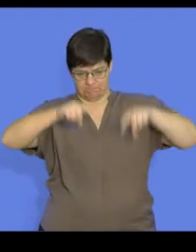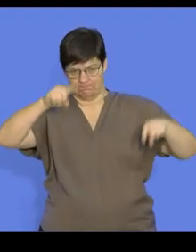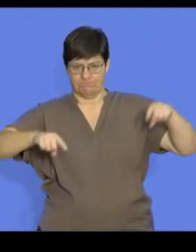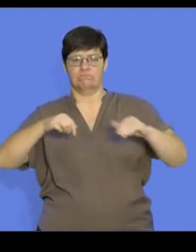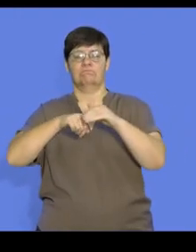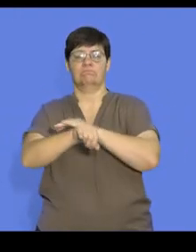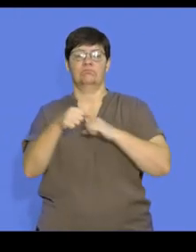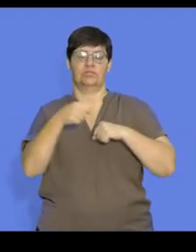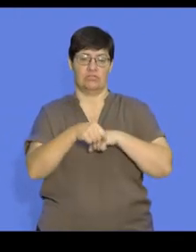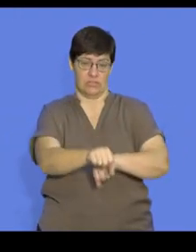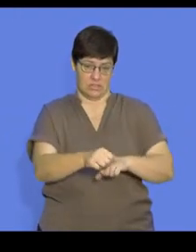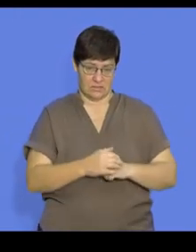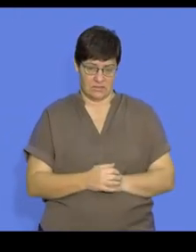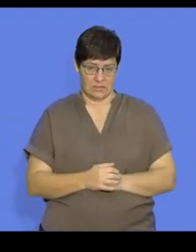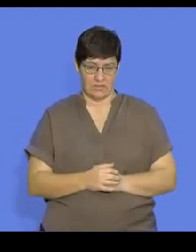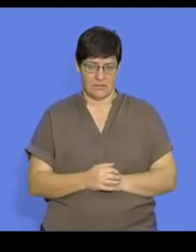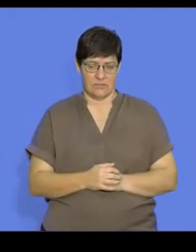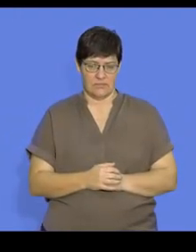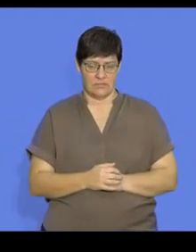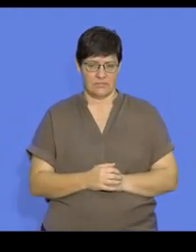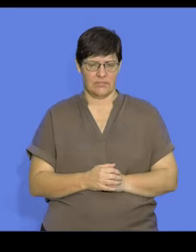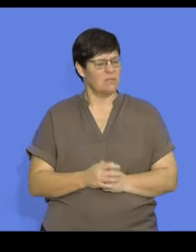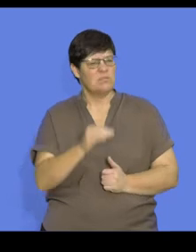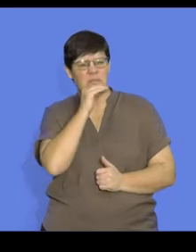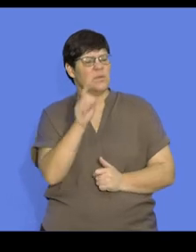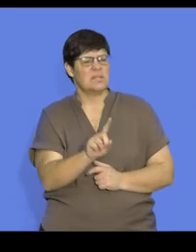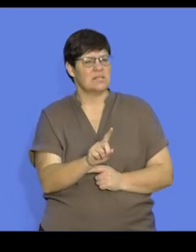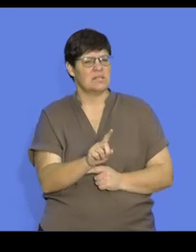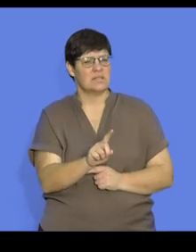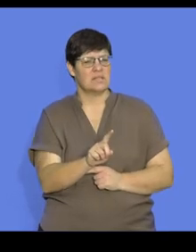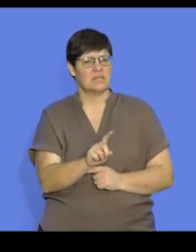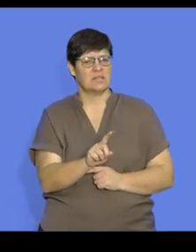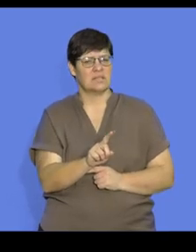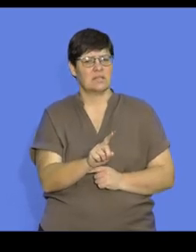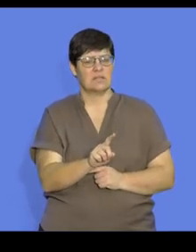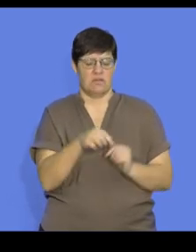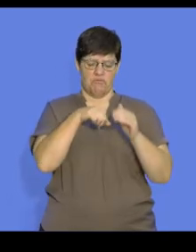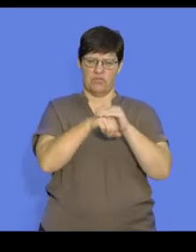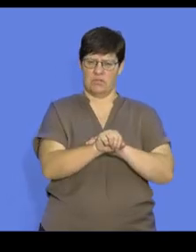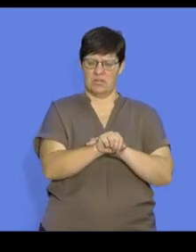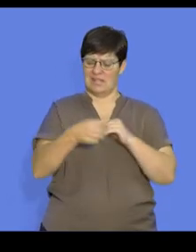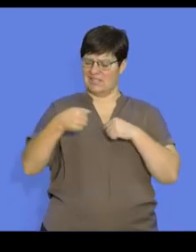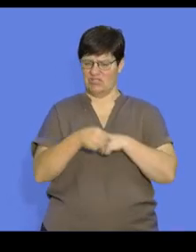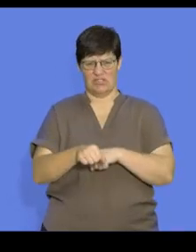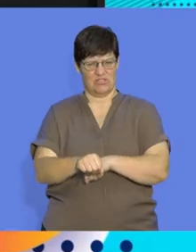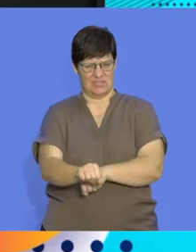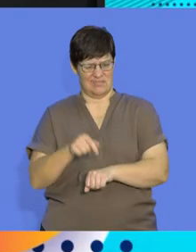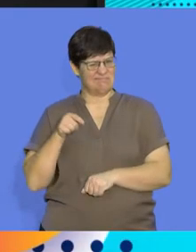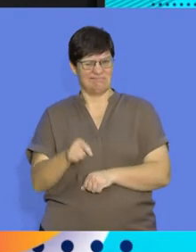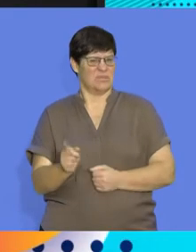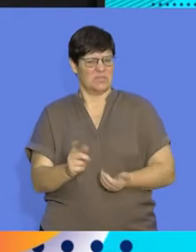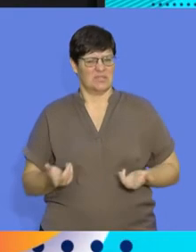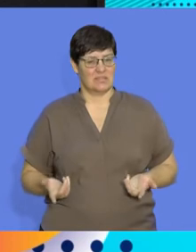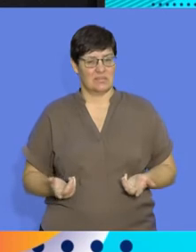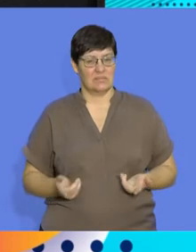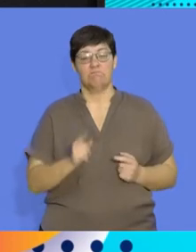reproductive strategies. Now, what is it that we mean by when we refer to reproductive strategies? Now, it's